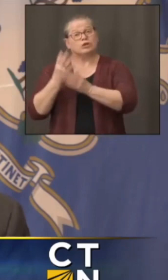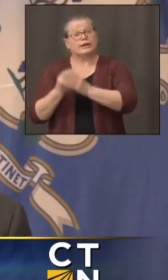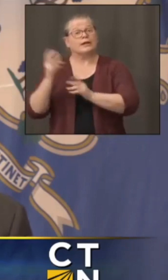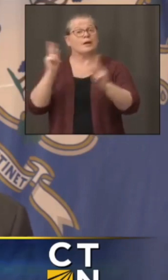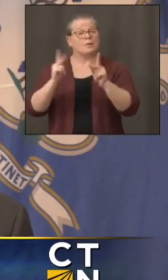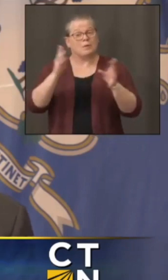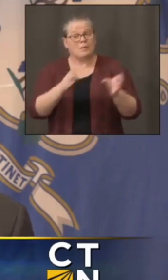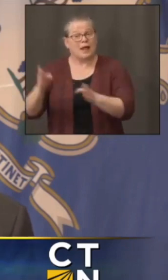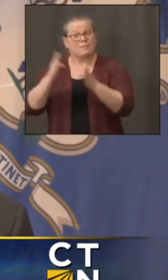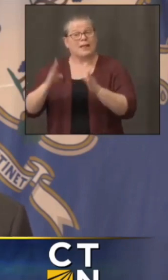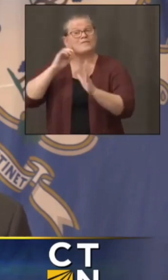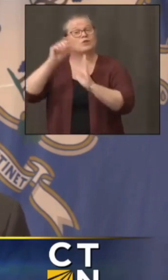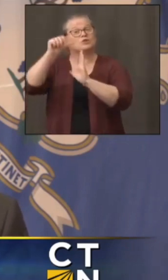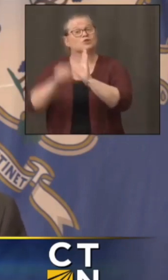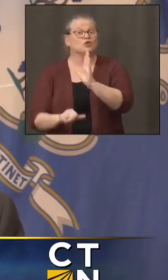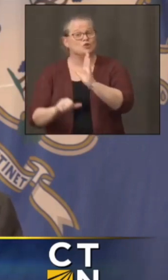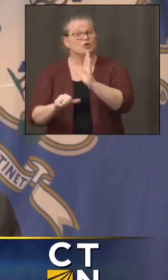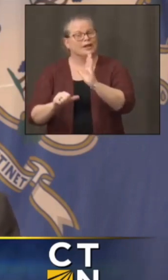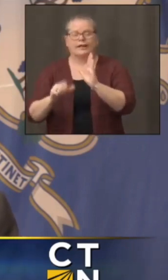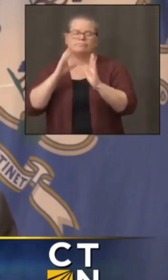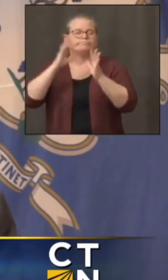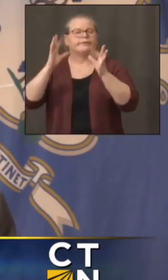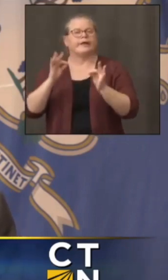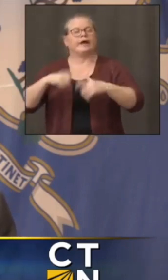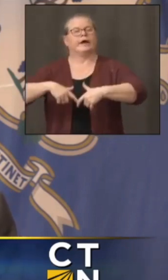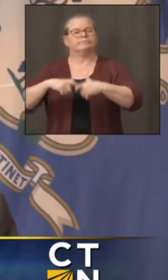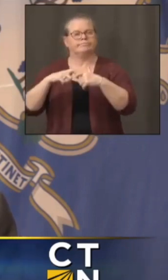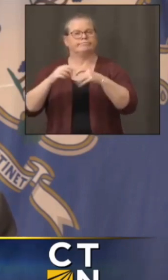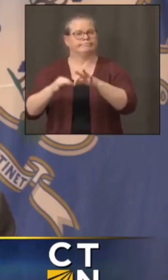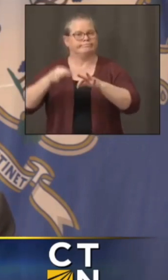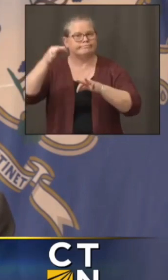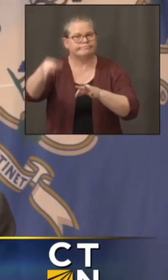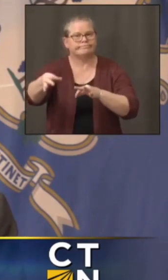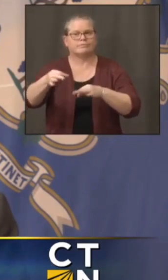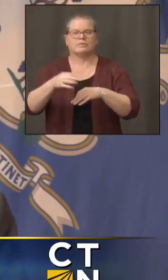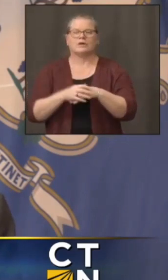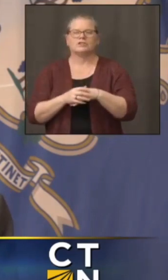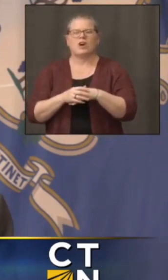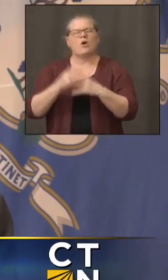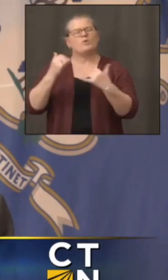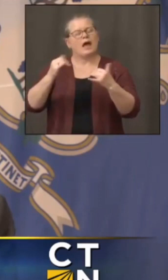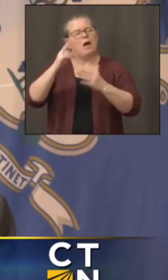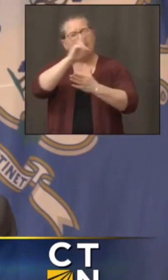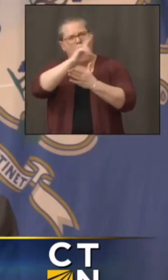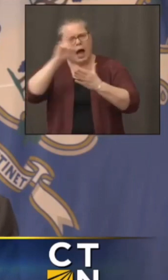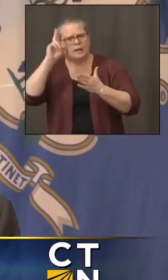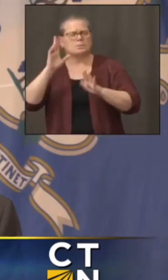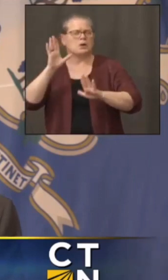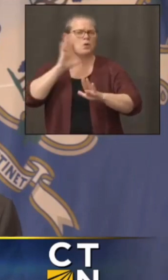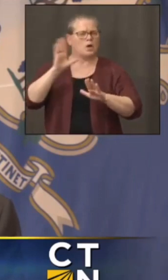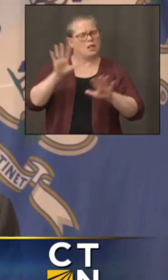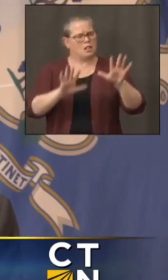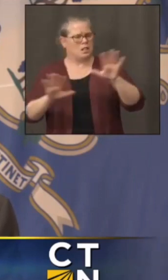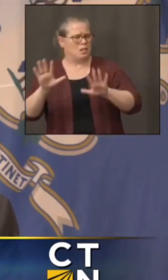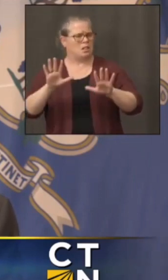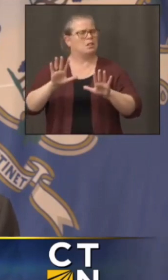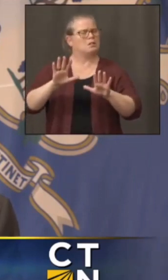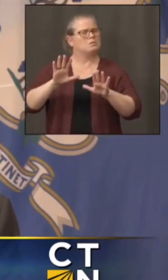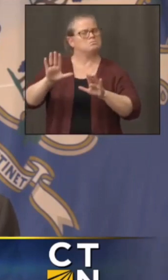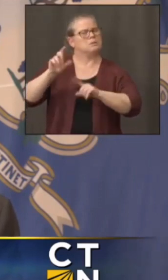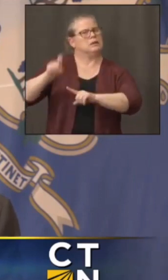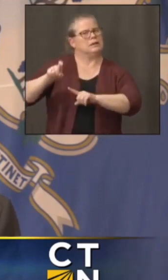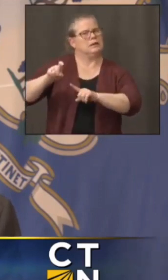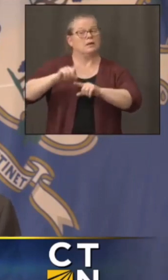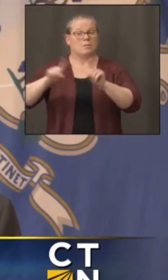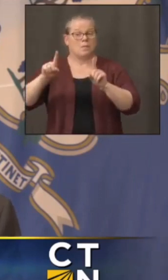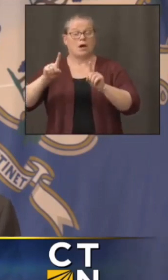there's something the of hospitals have the ability to throttle a little bit based upon need going forward but looking at hospital capacity is